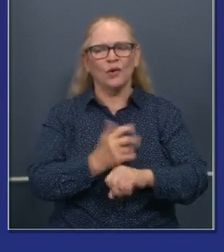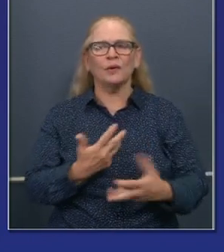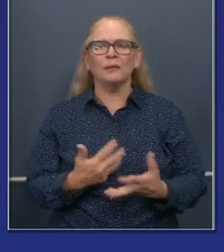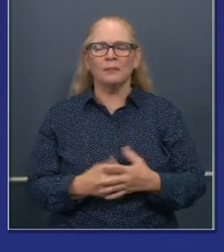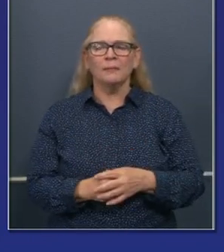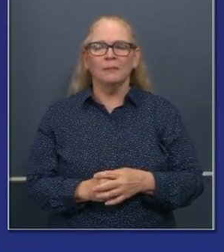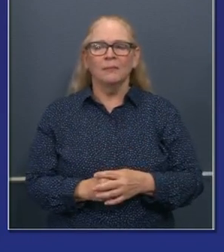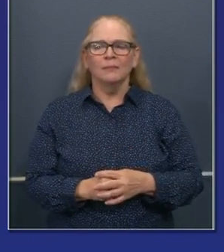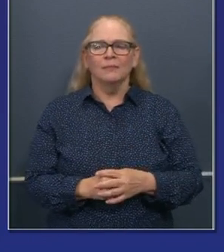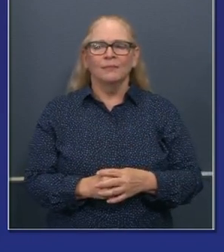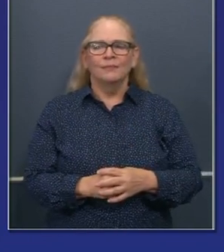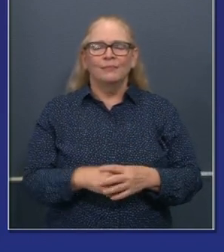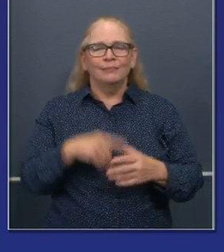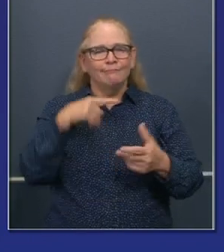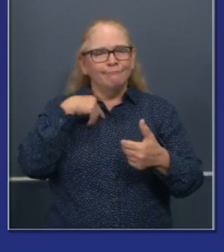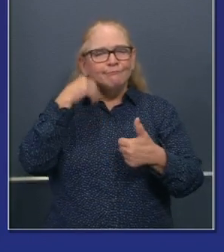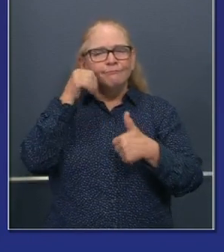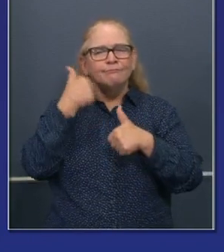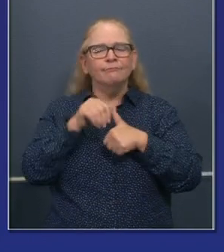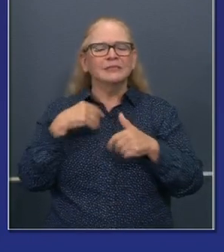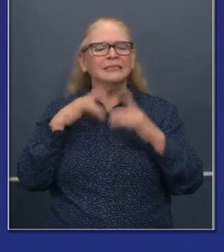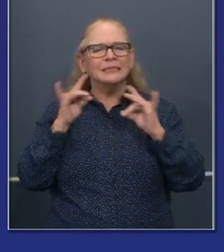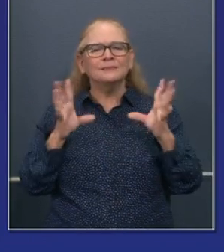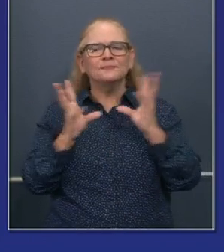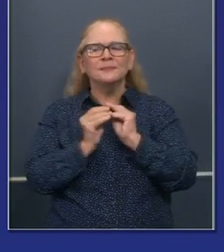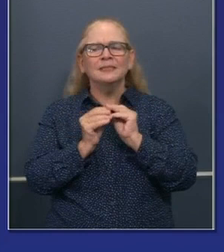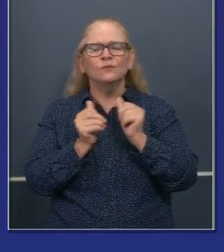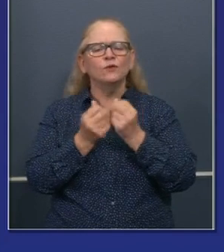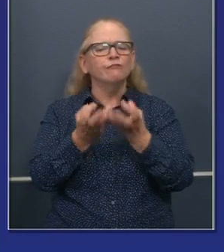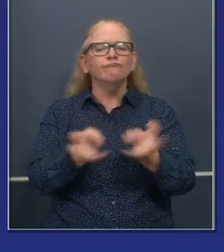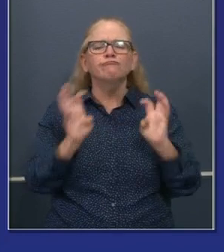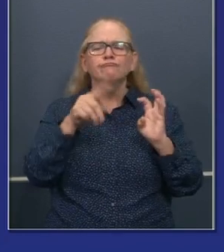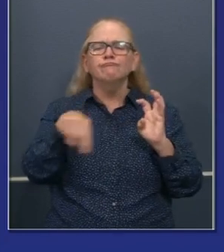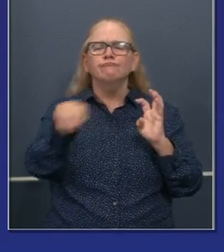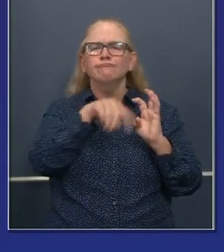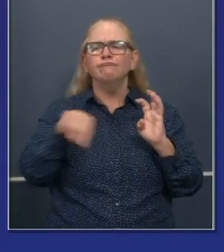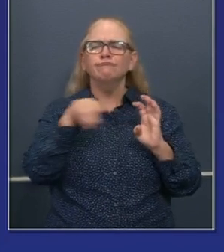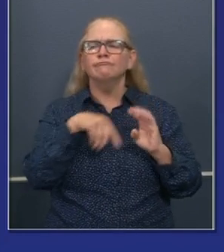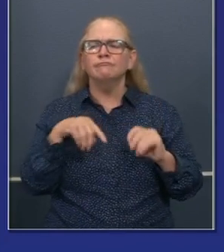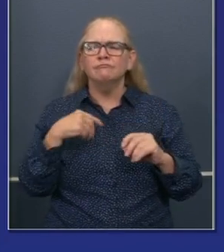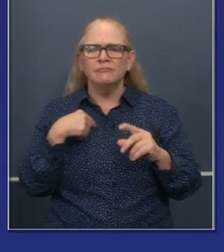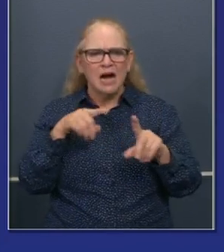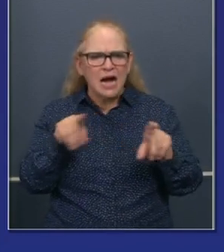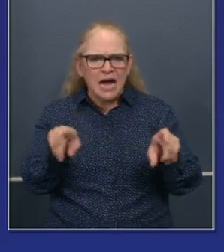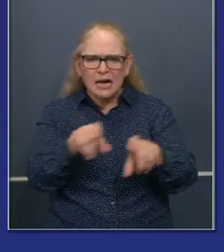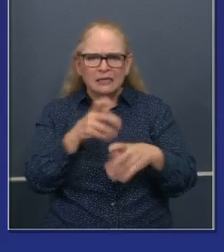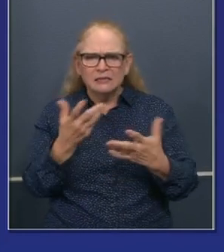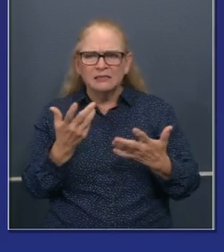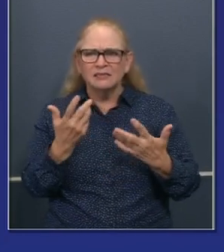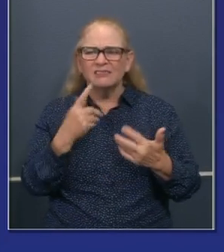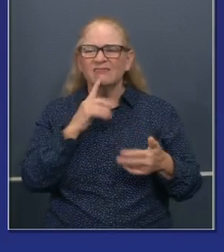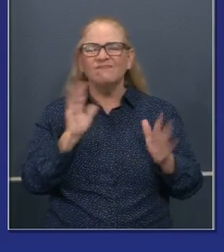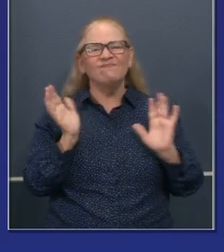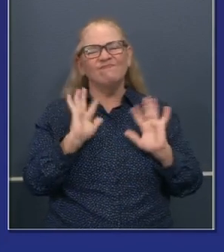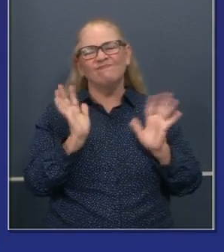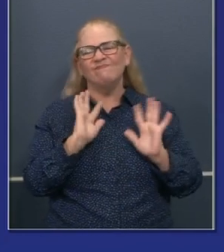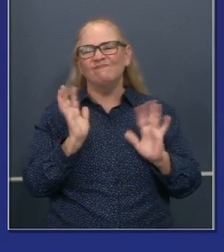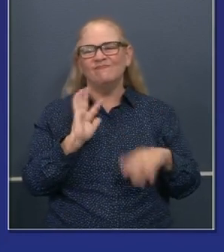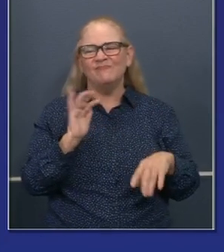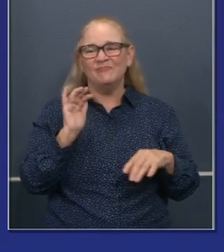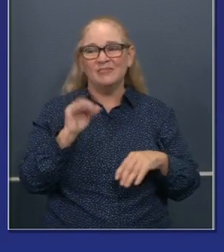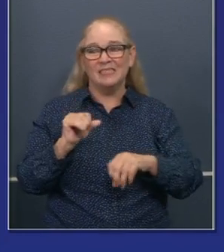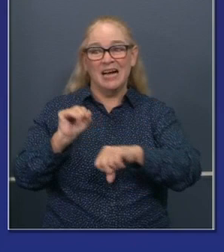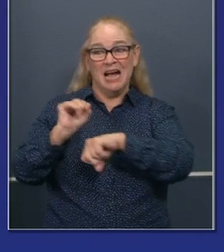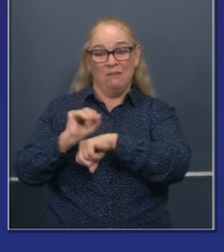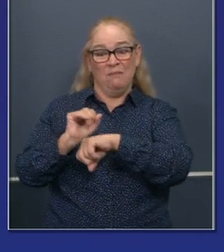meeting some, uh, workers who said, you know what, the reason I took this job back through this employment insurance program